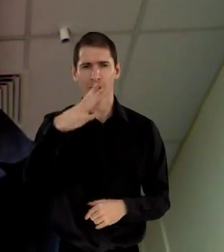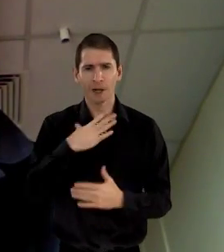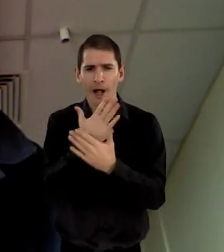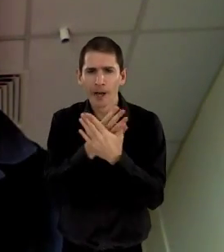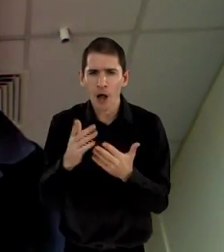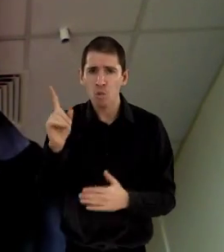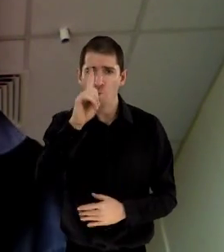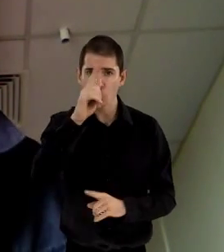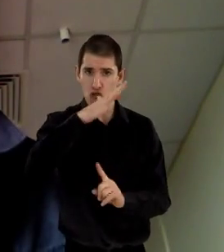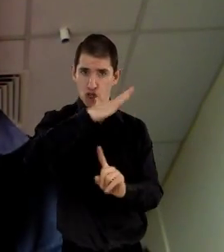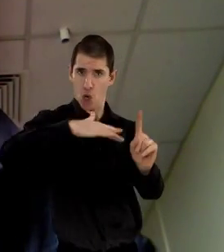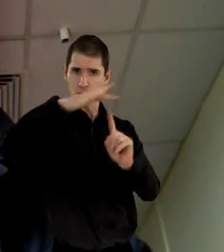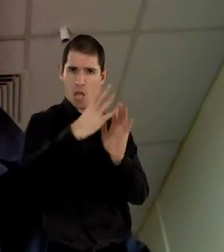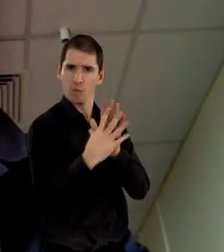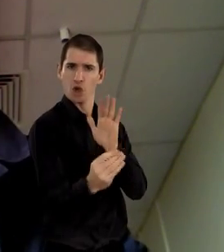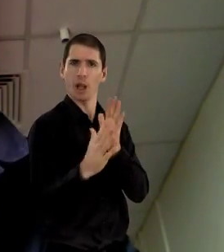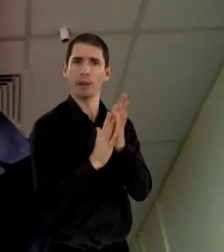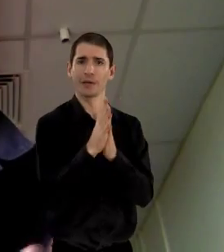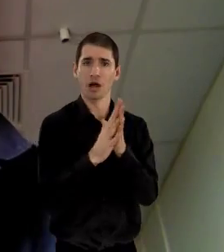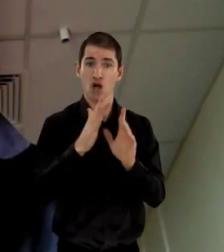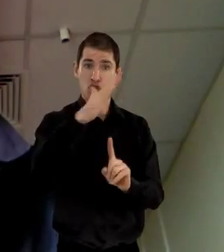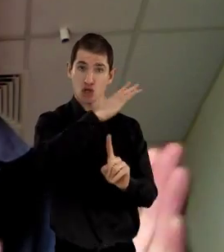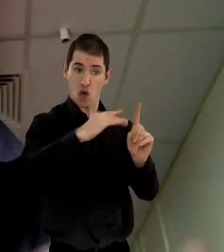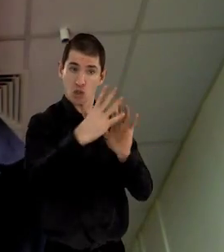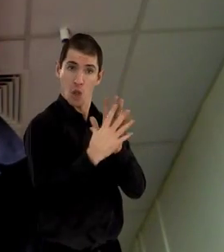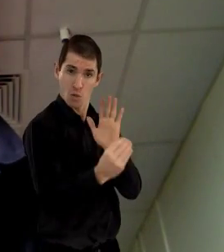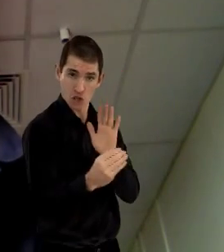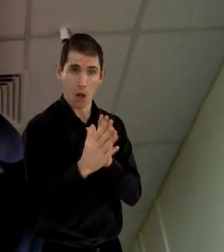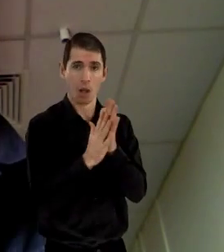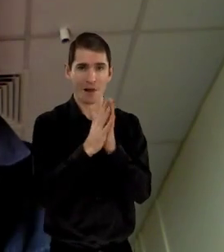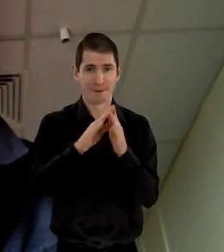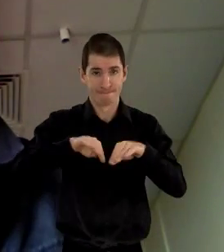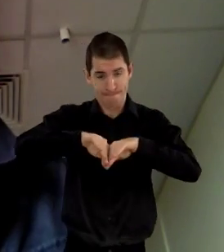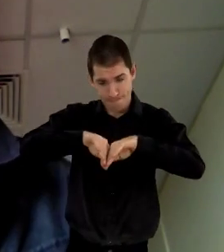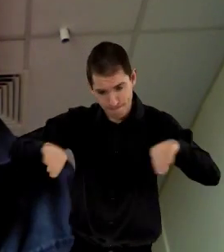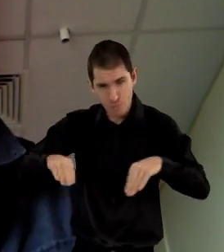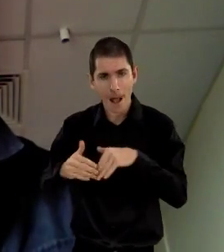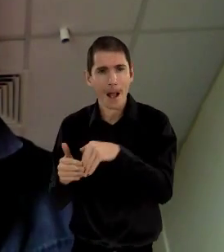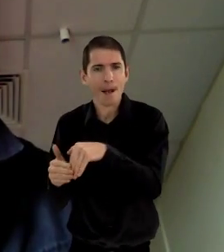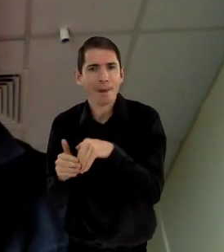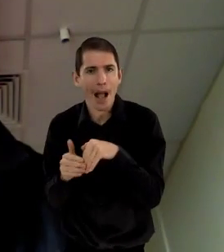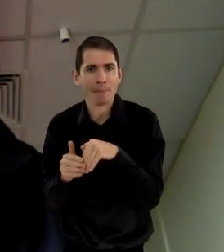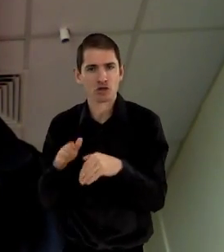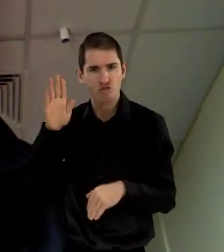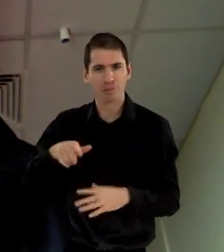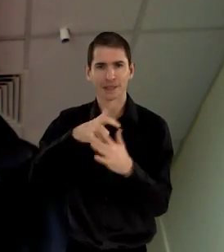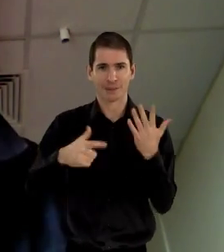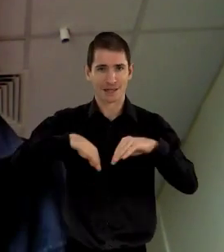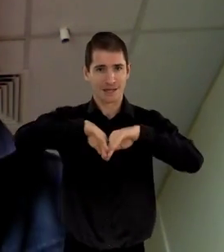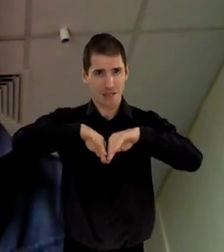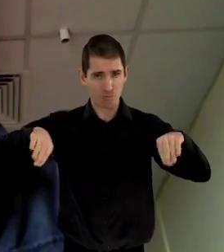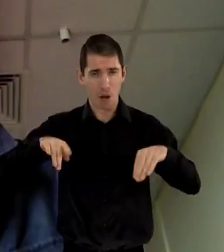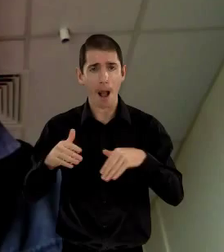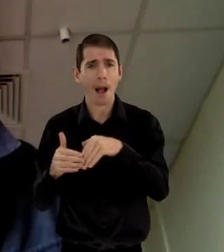is. So the social model basically separates impairment from disability. Impairment